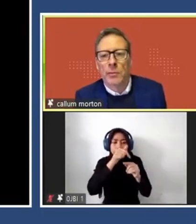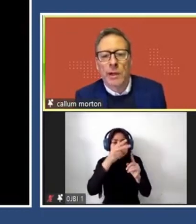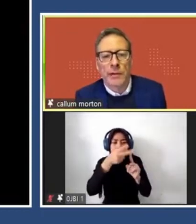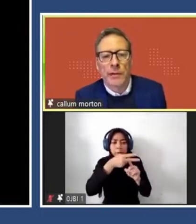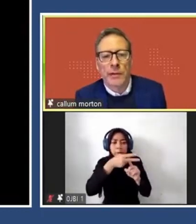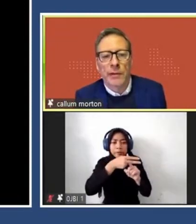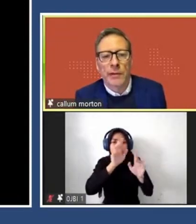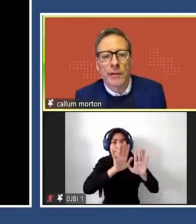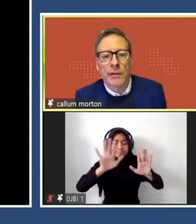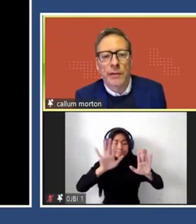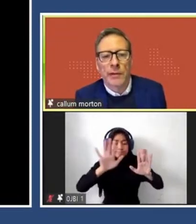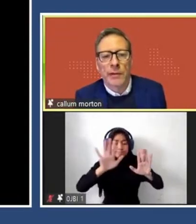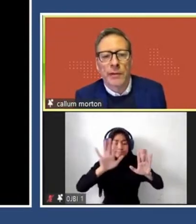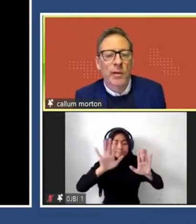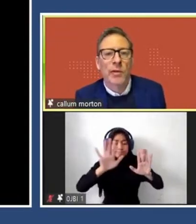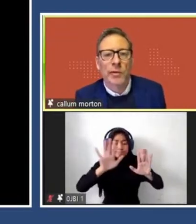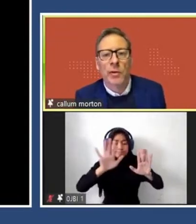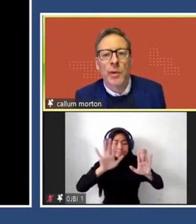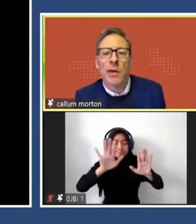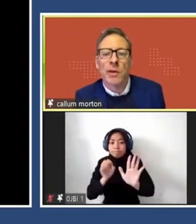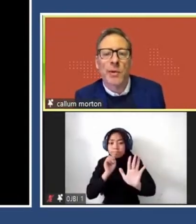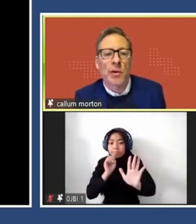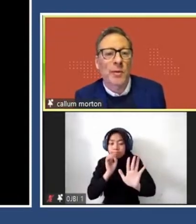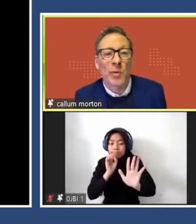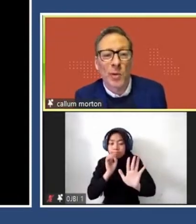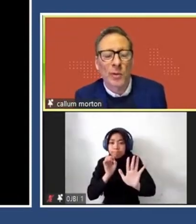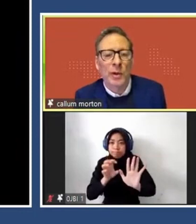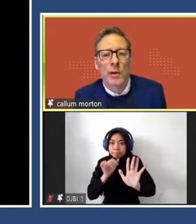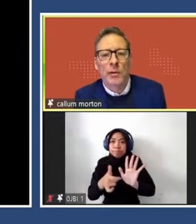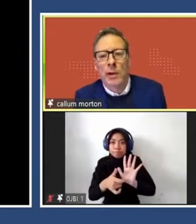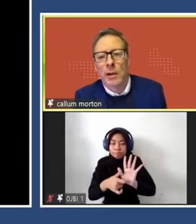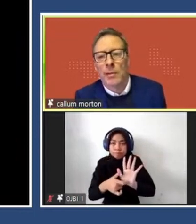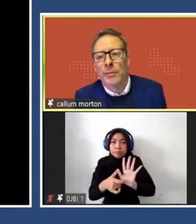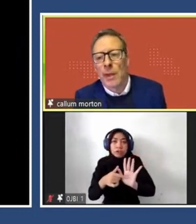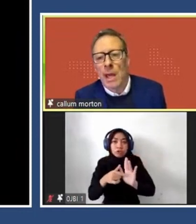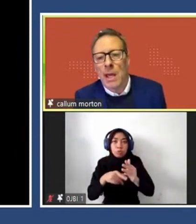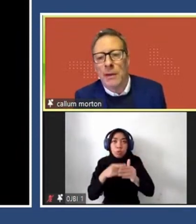one of the few practice based curatorial PhD programs in the world.